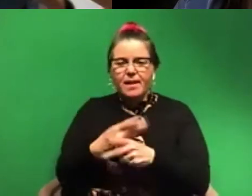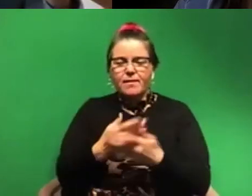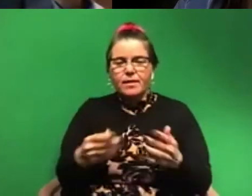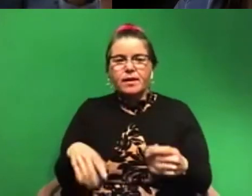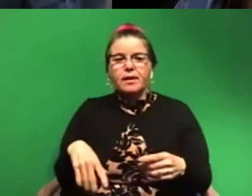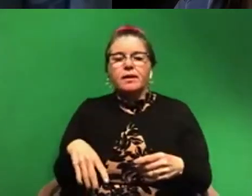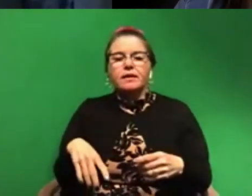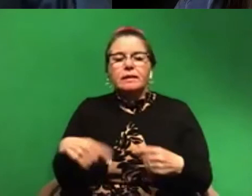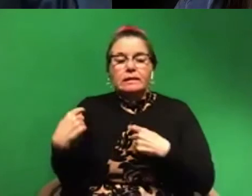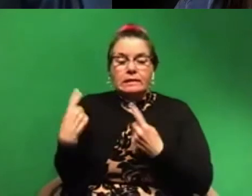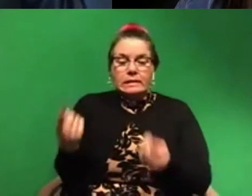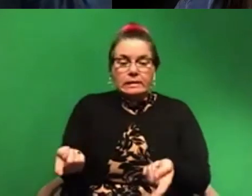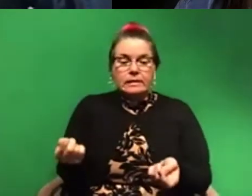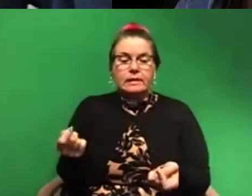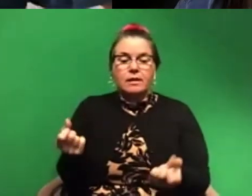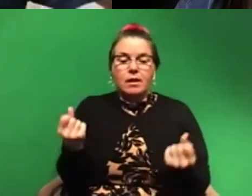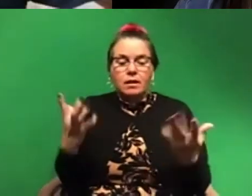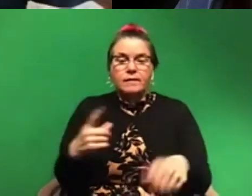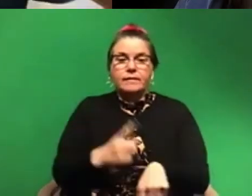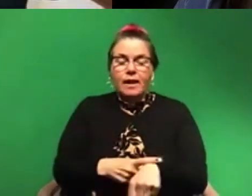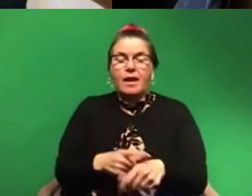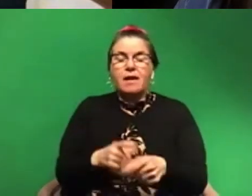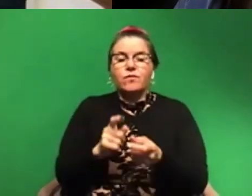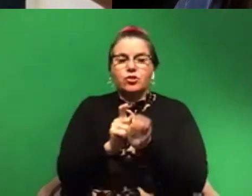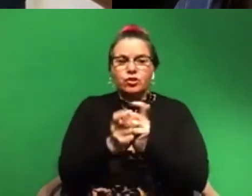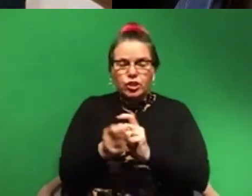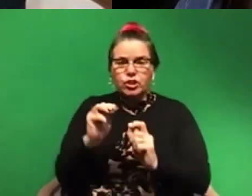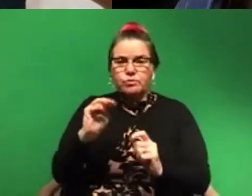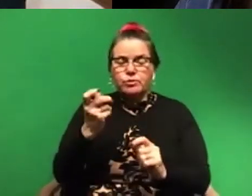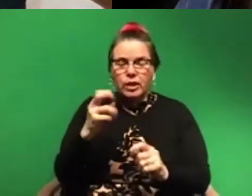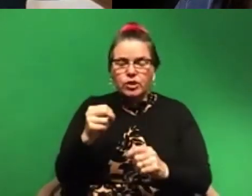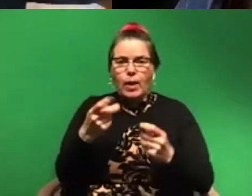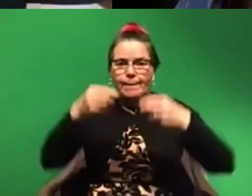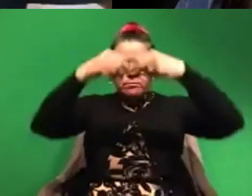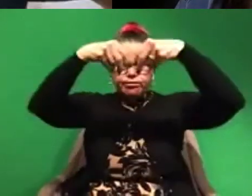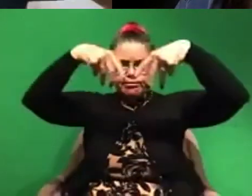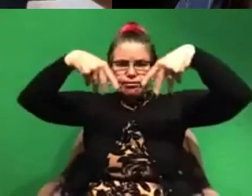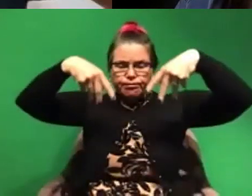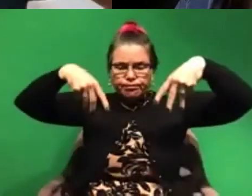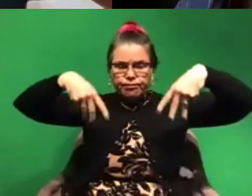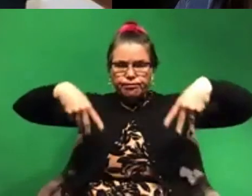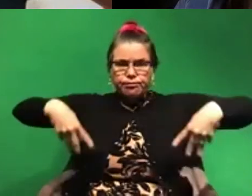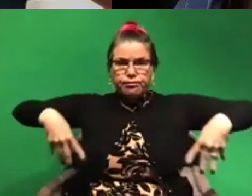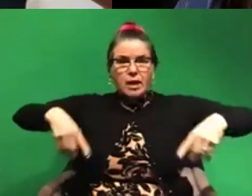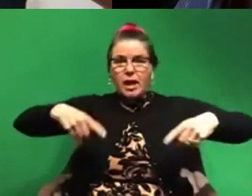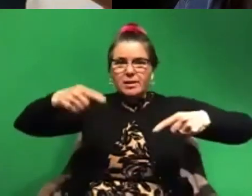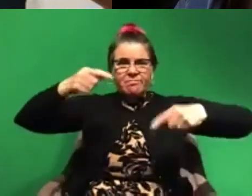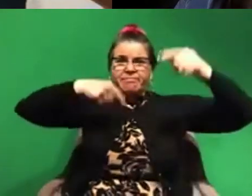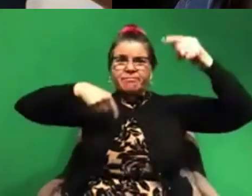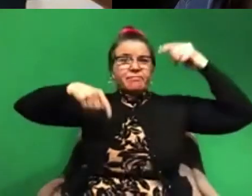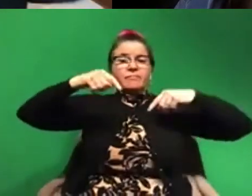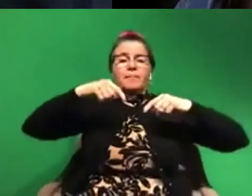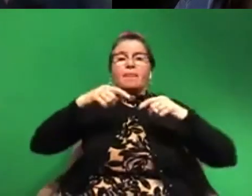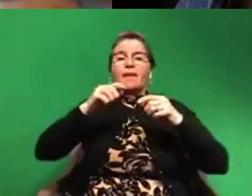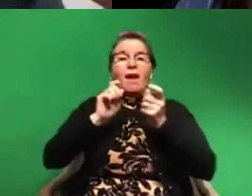a lot of time for mutation and change to happen in both of those lineages through time. And it just keeps going. just, evolution never